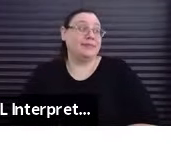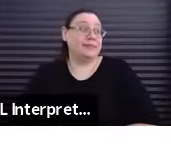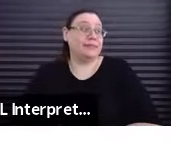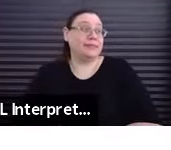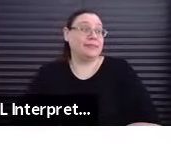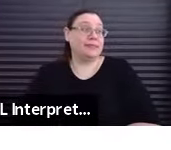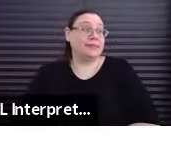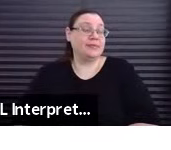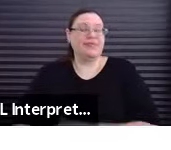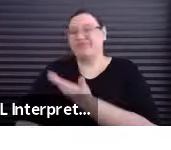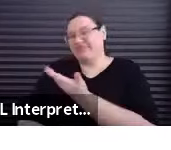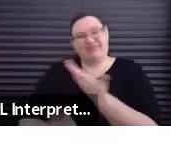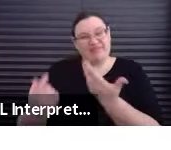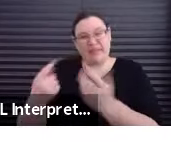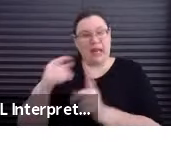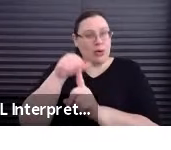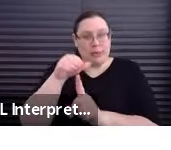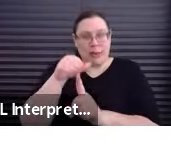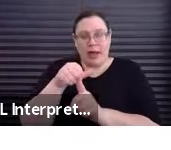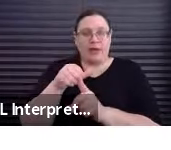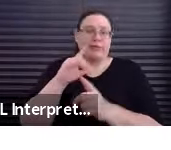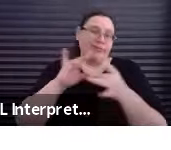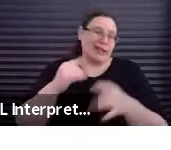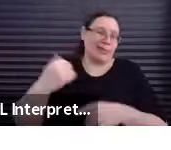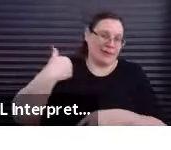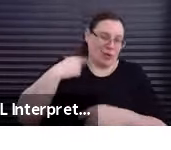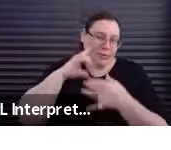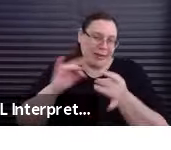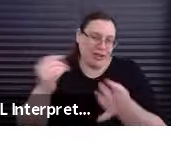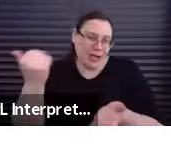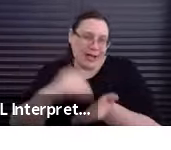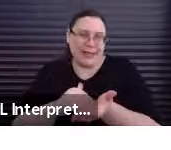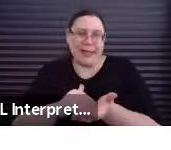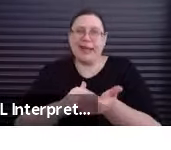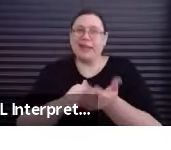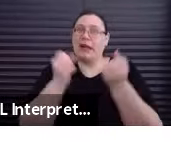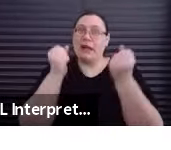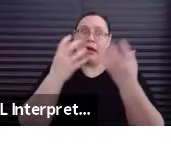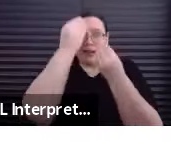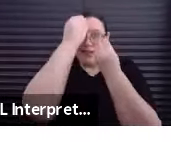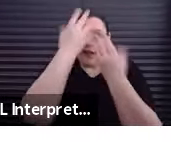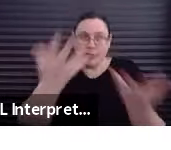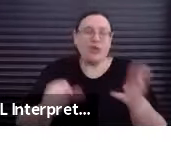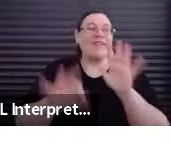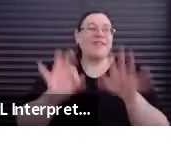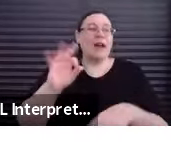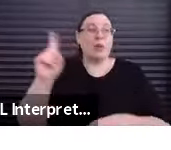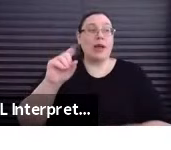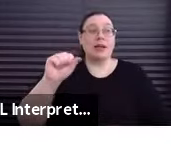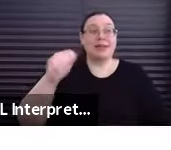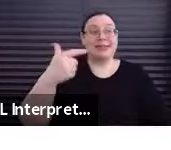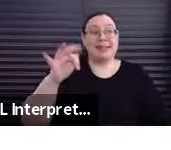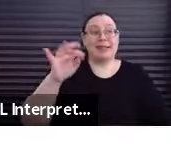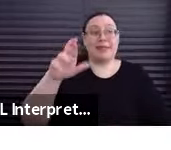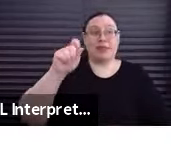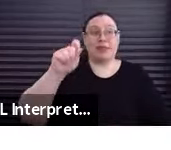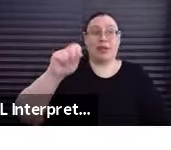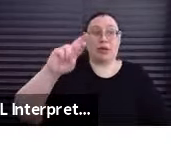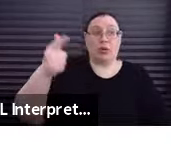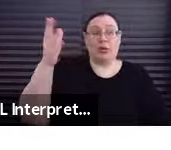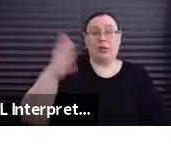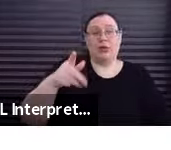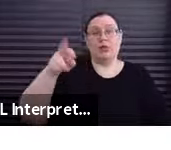This is just a reminder. If we haven't said it before, we'll say it again. You know, there's lots of information available at sagafter.org slash production center.